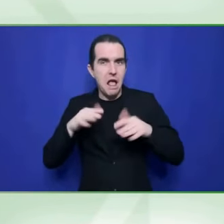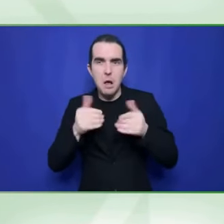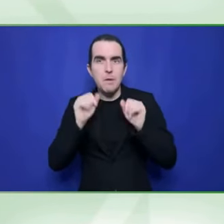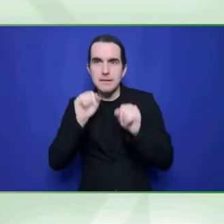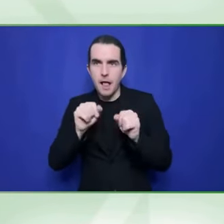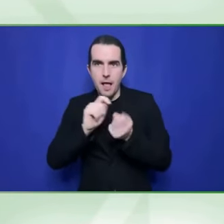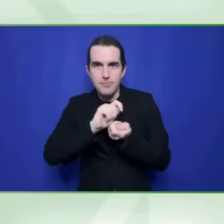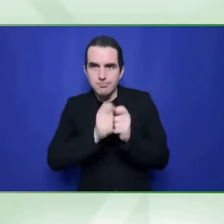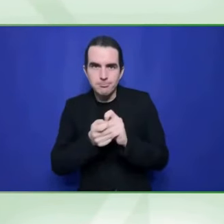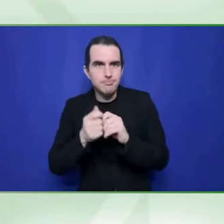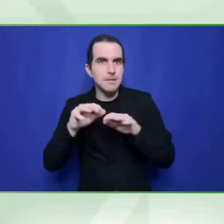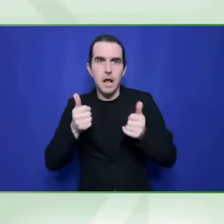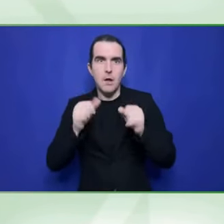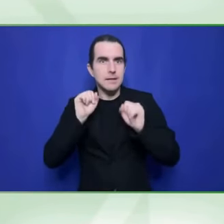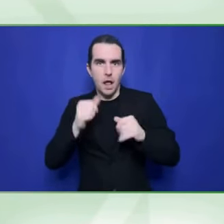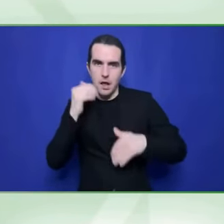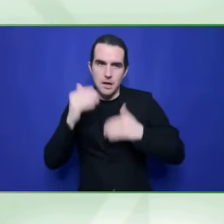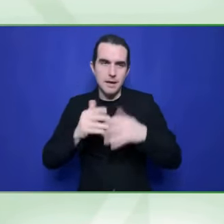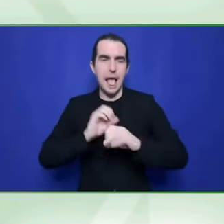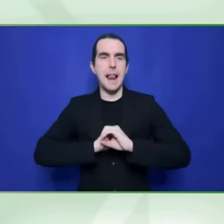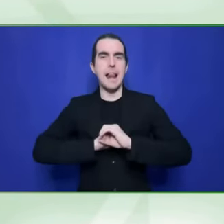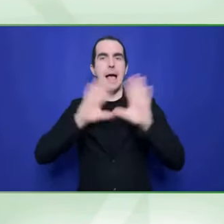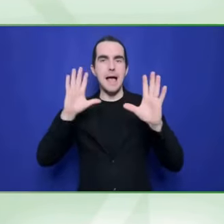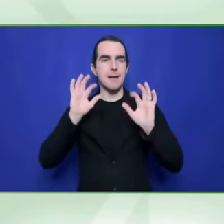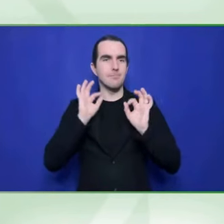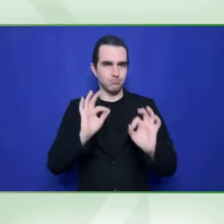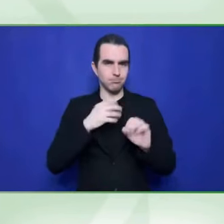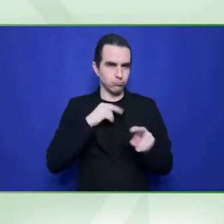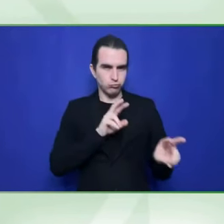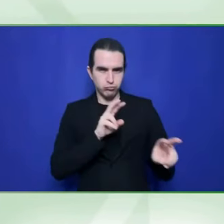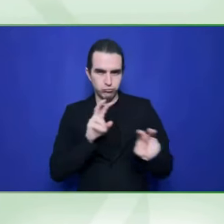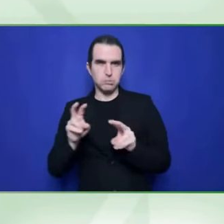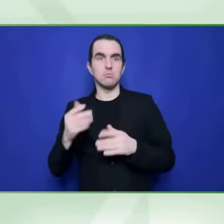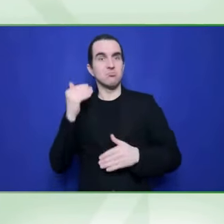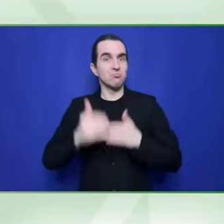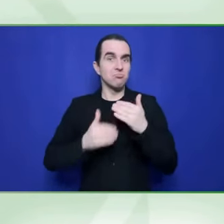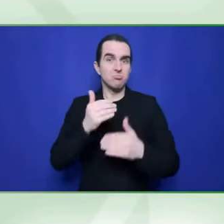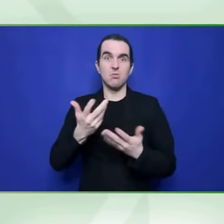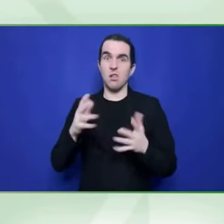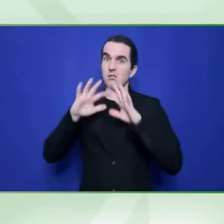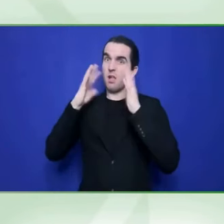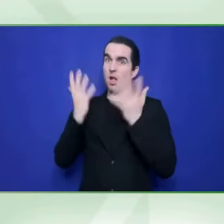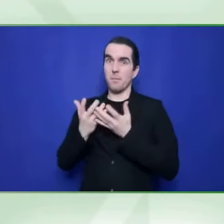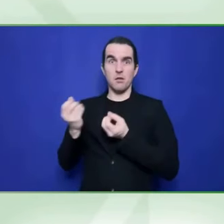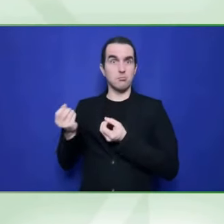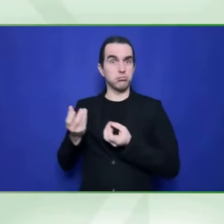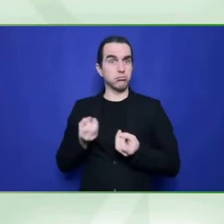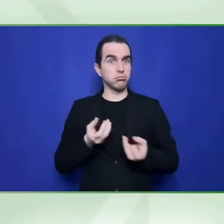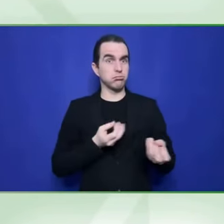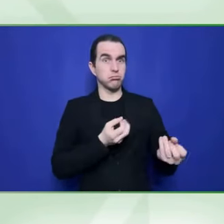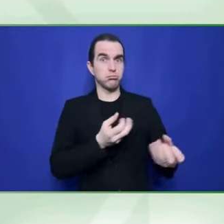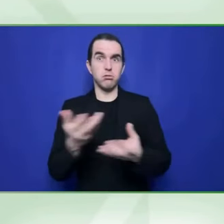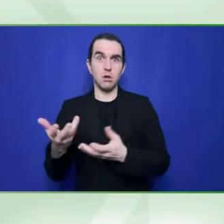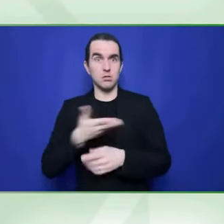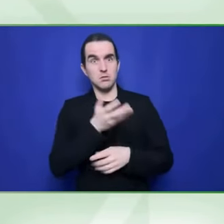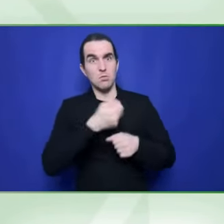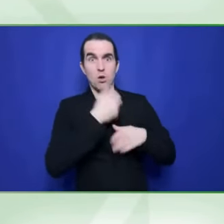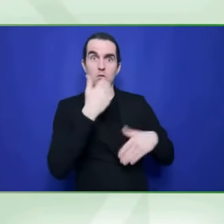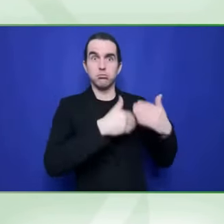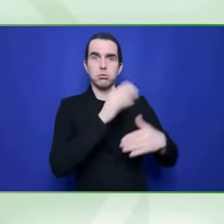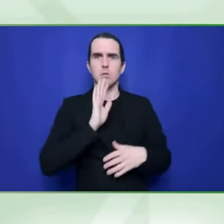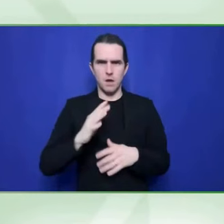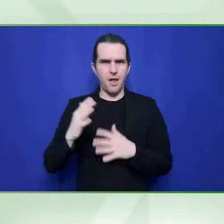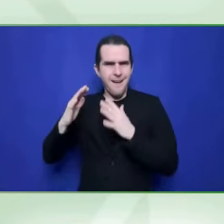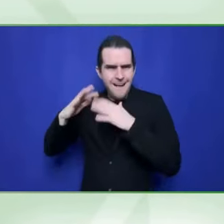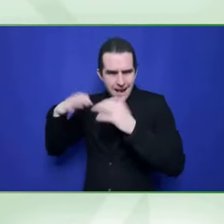whether the money that they're getting from these private companies or from international funders is spent in the right way and really, really